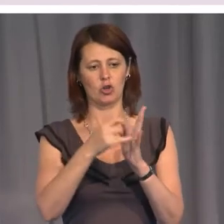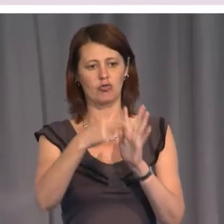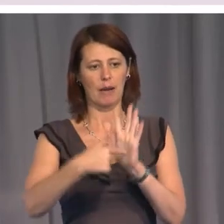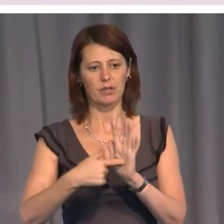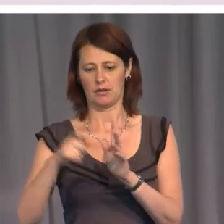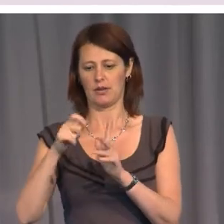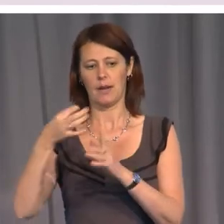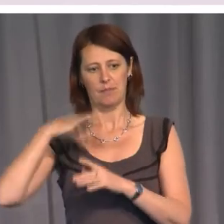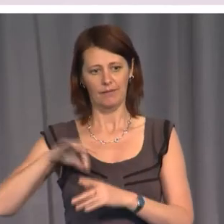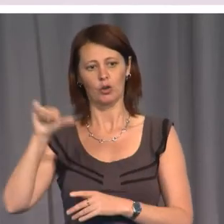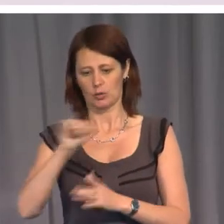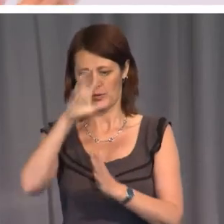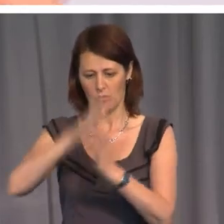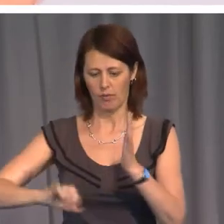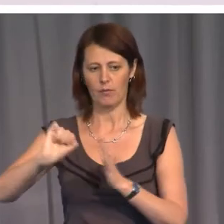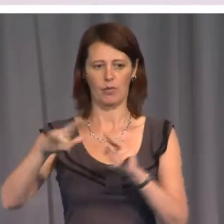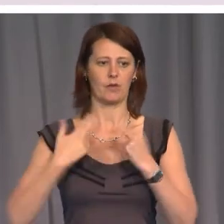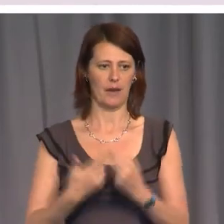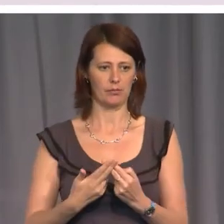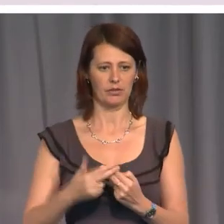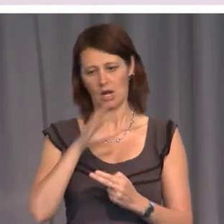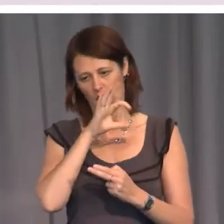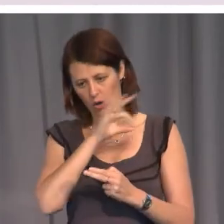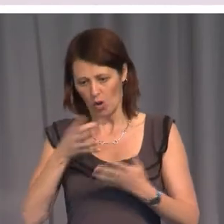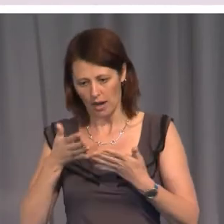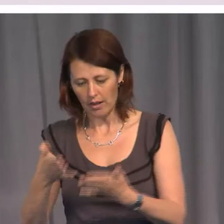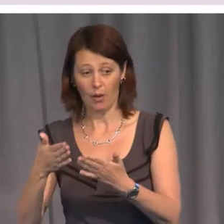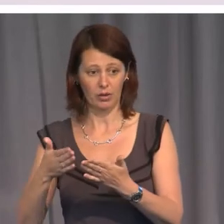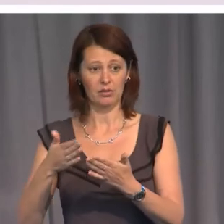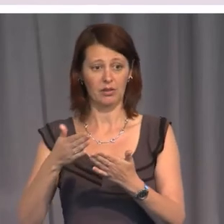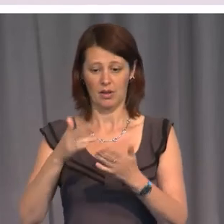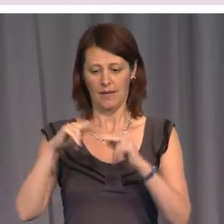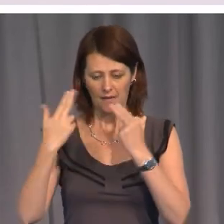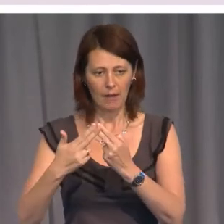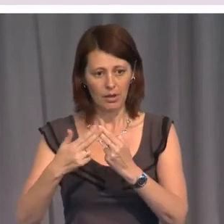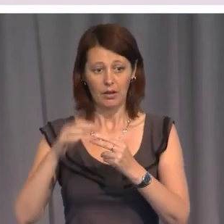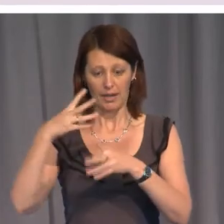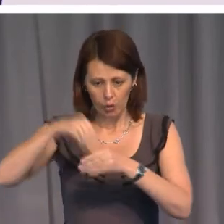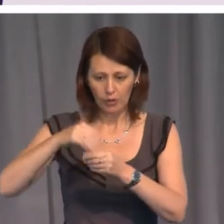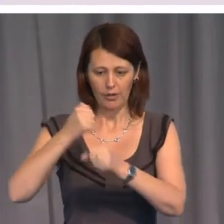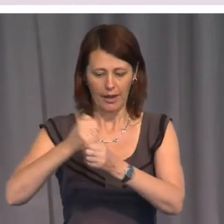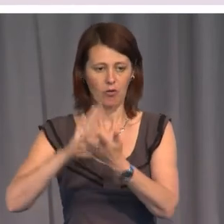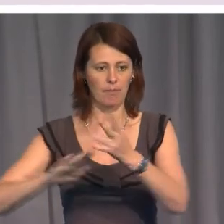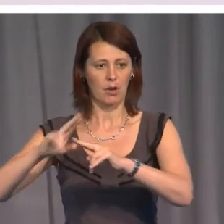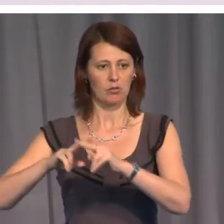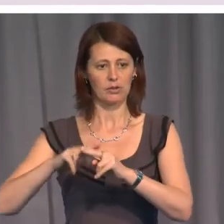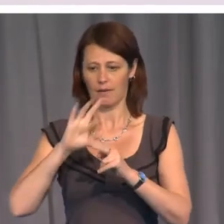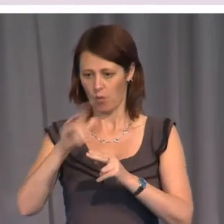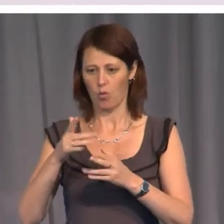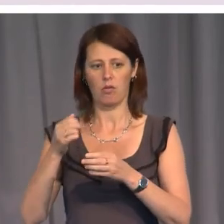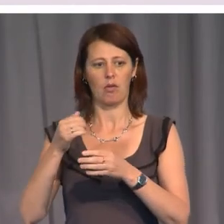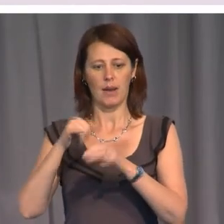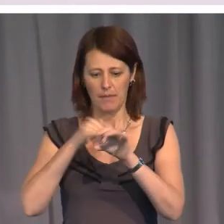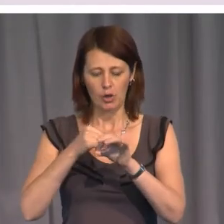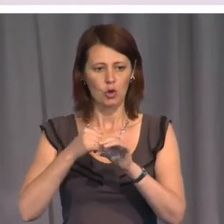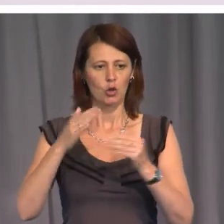families in these circumstances, denying the family, including their grandparents, the right to enter for medical treatment, denying